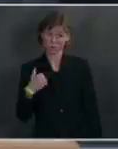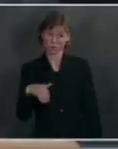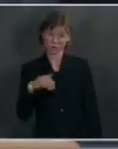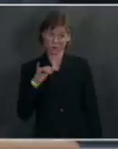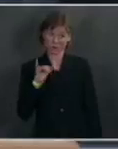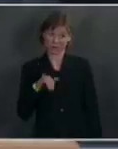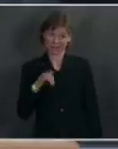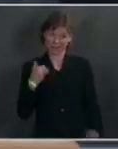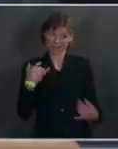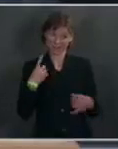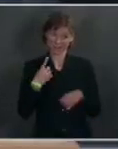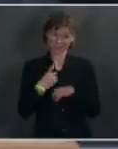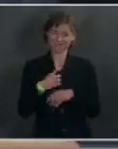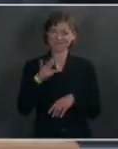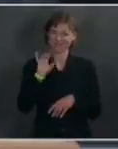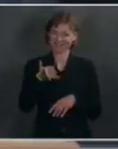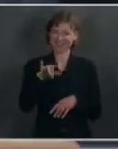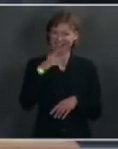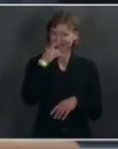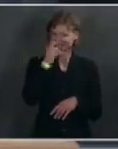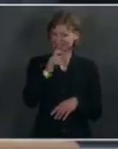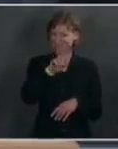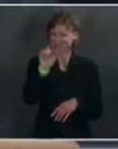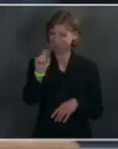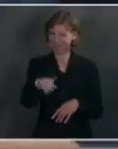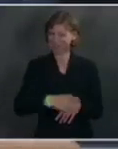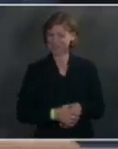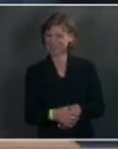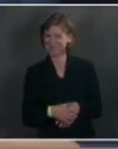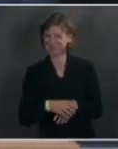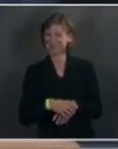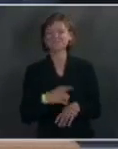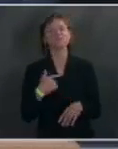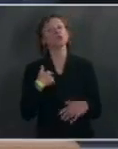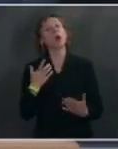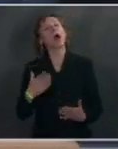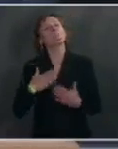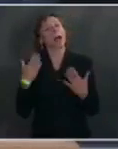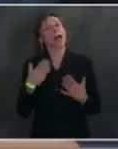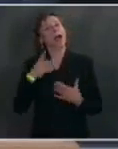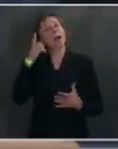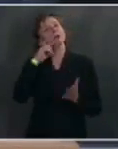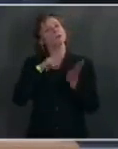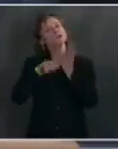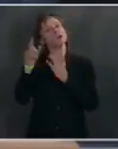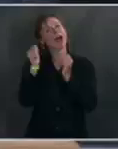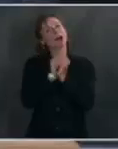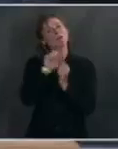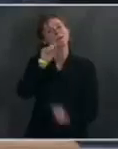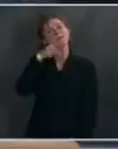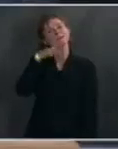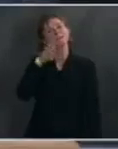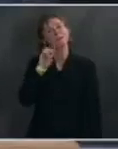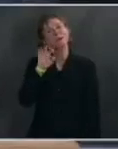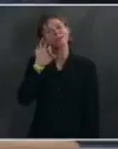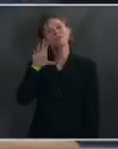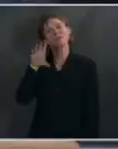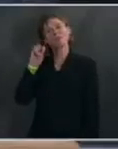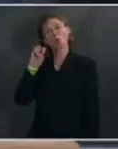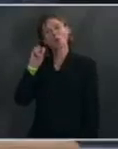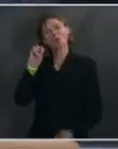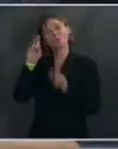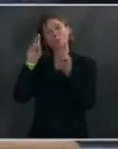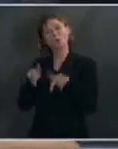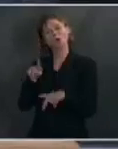It is an interesting question. I am happy to check with our Space Force point of contact. I'm not sure who that is. I will